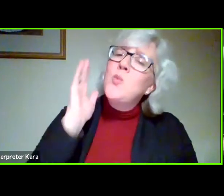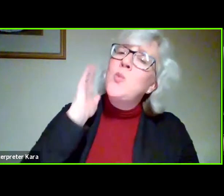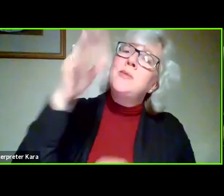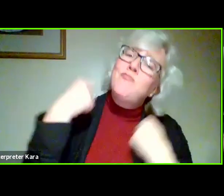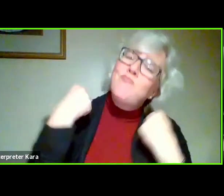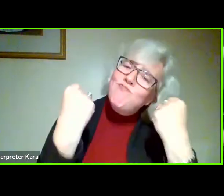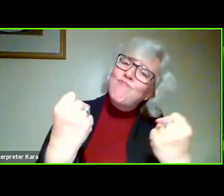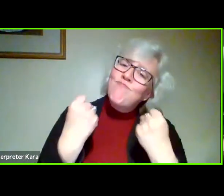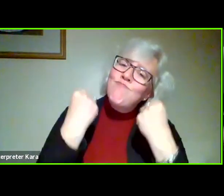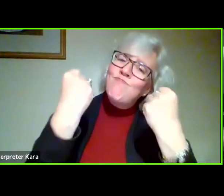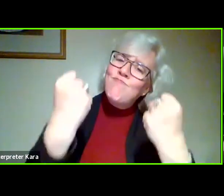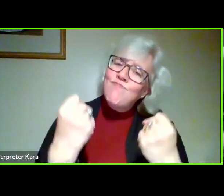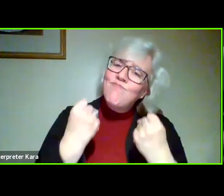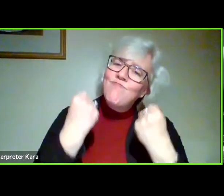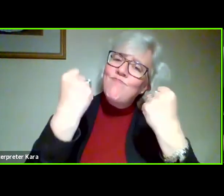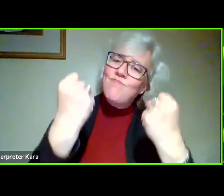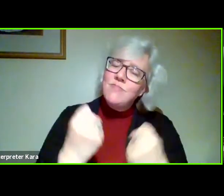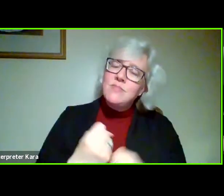you home